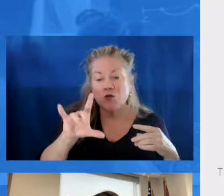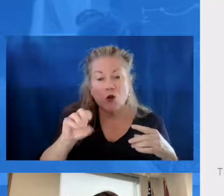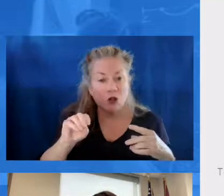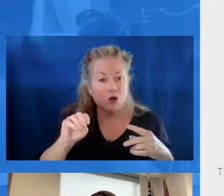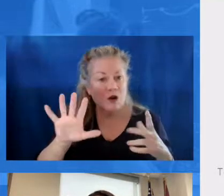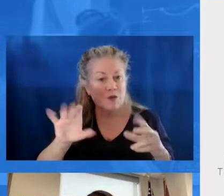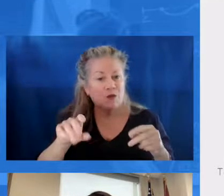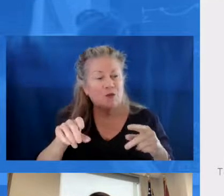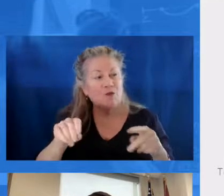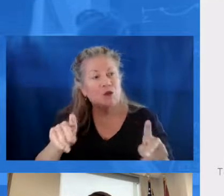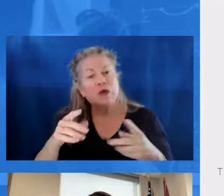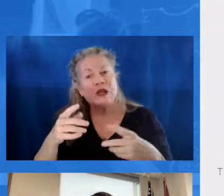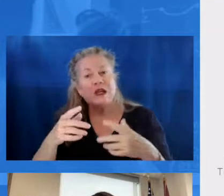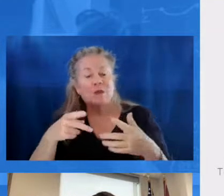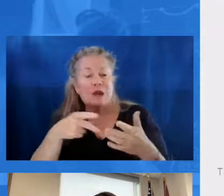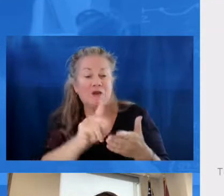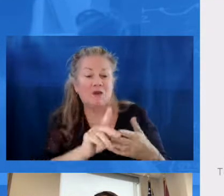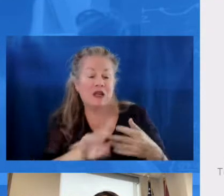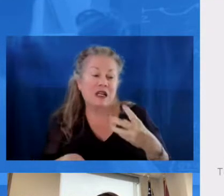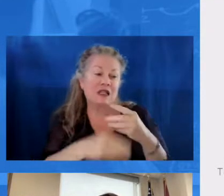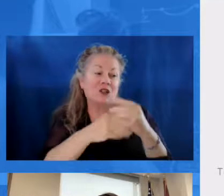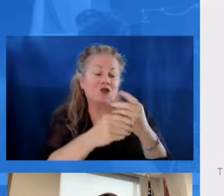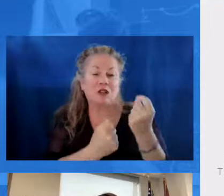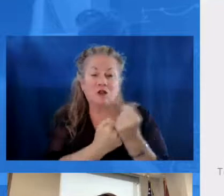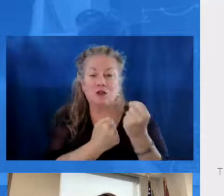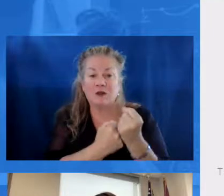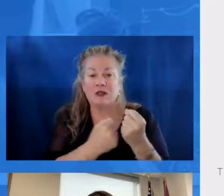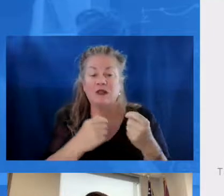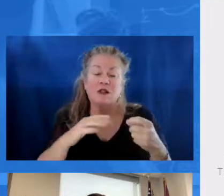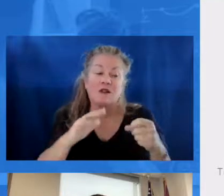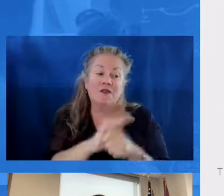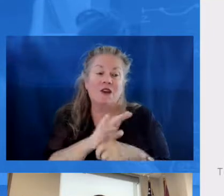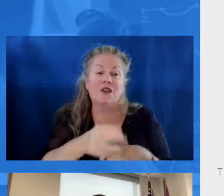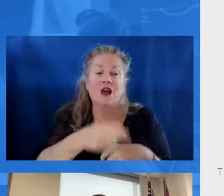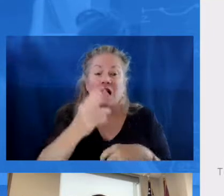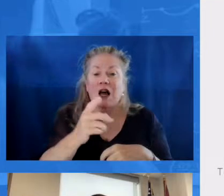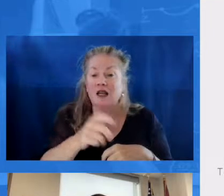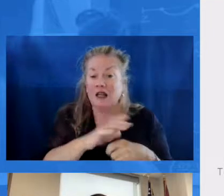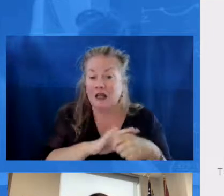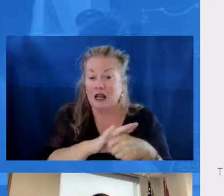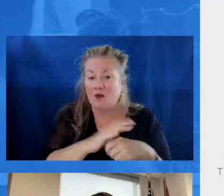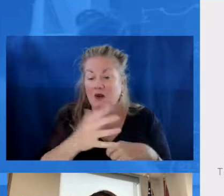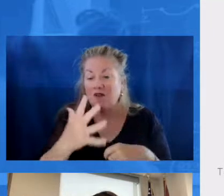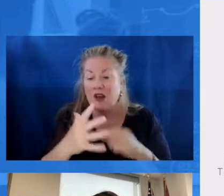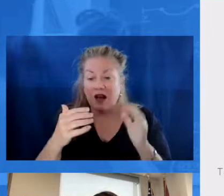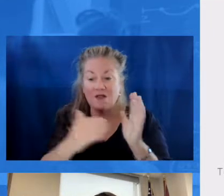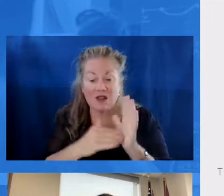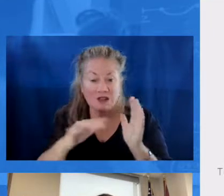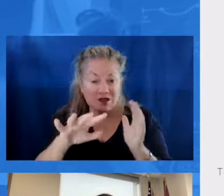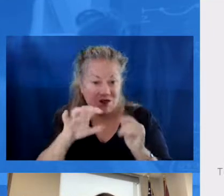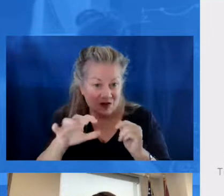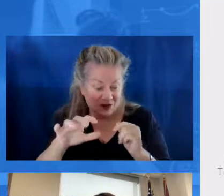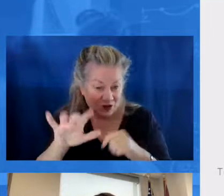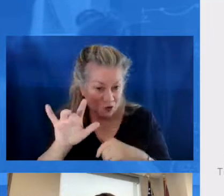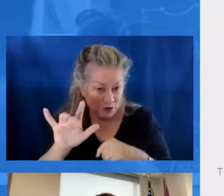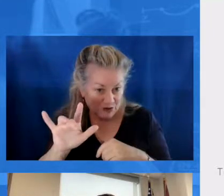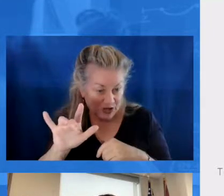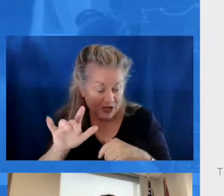opportunities, that we could pay for them to get additional endorsements to fill those high-need areas. So we have 5